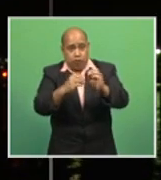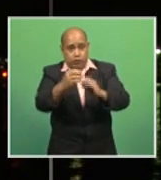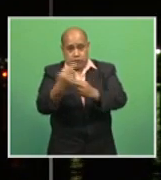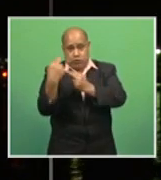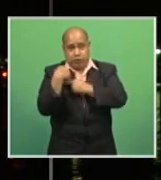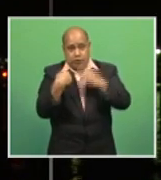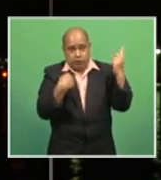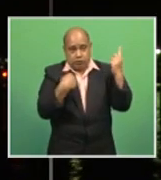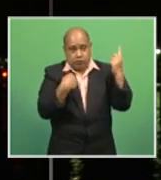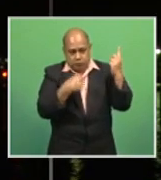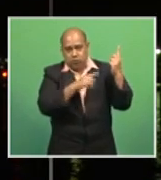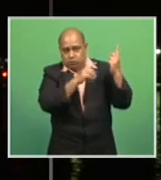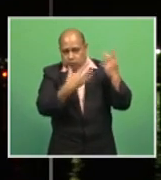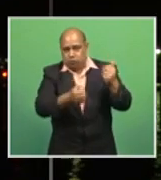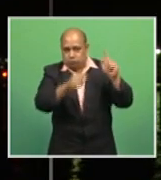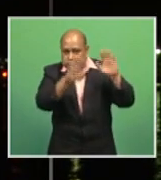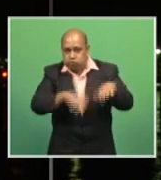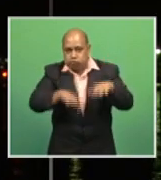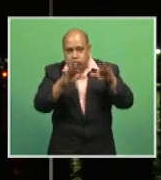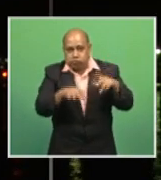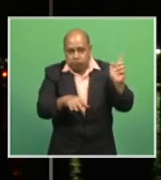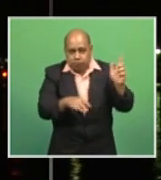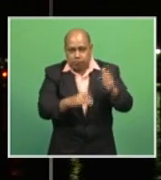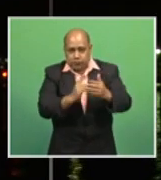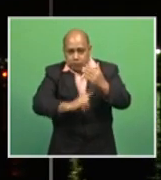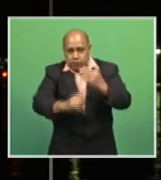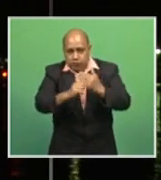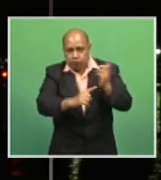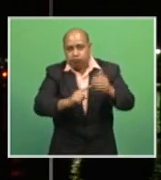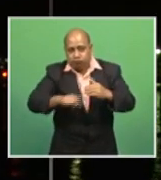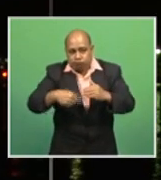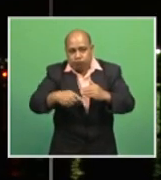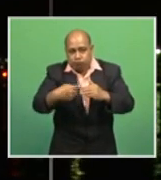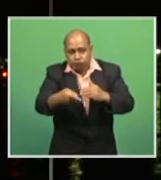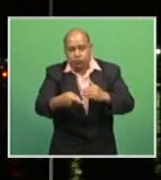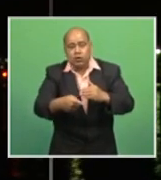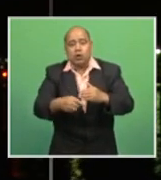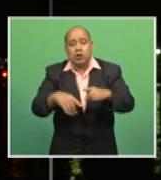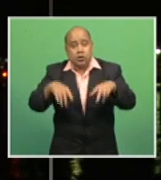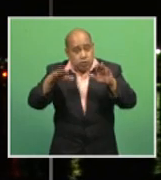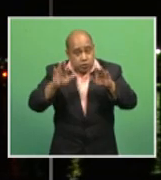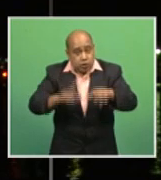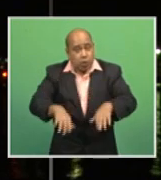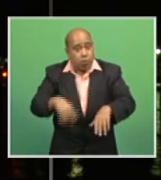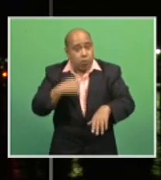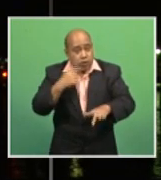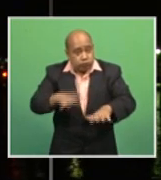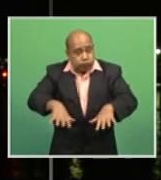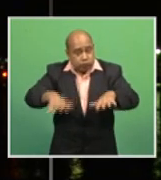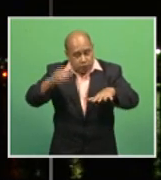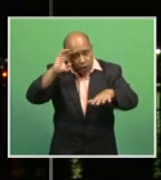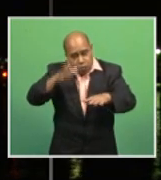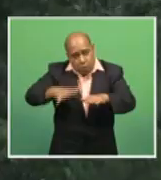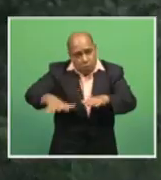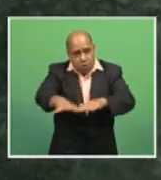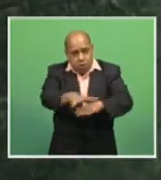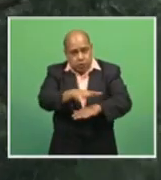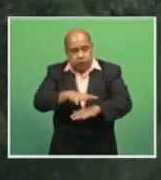is expected to bring continuous rain and flooding in certain parts of the country. Kuroi Thandalala reports.